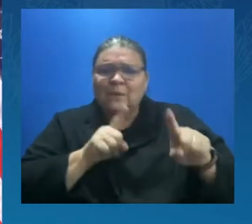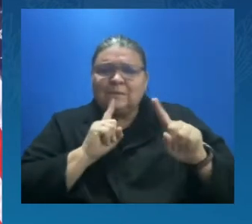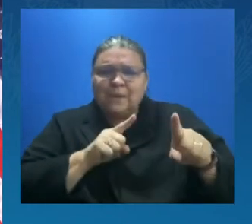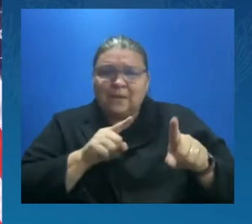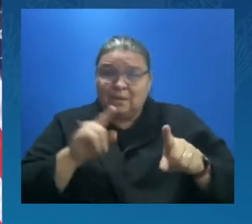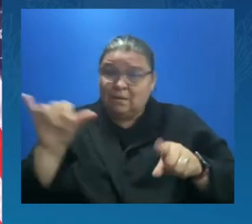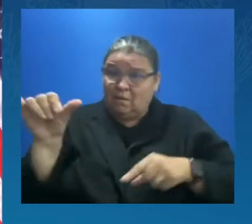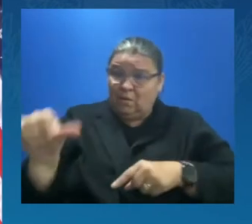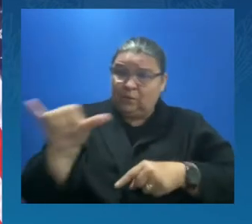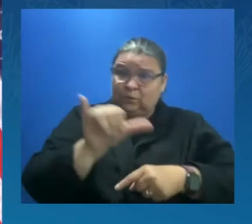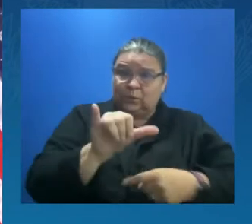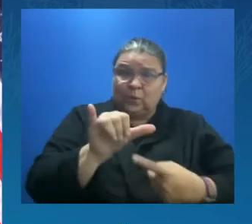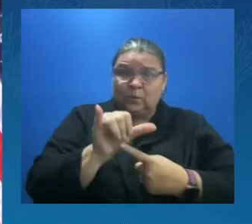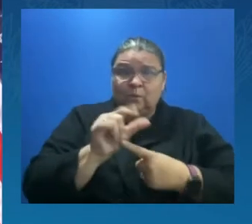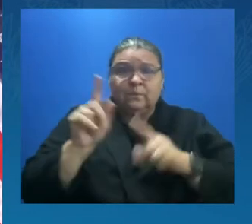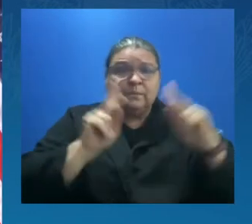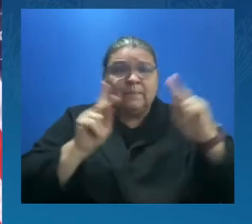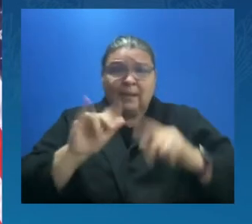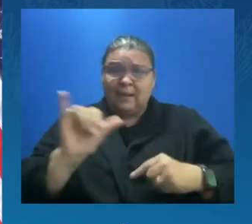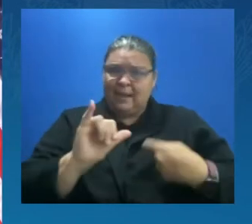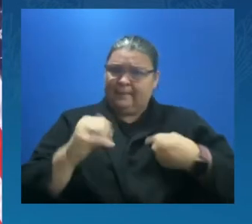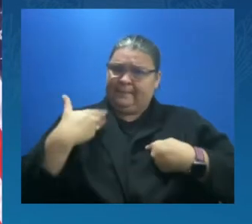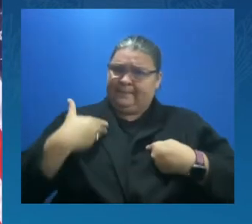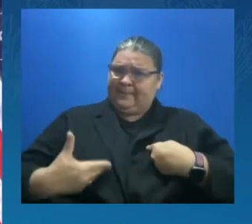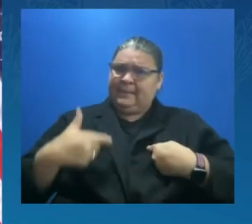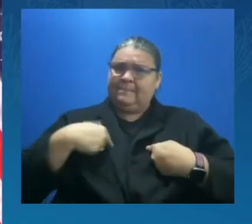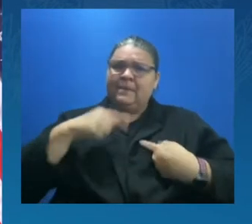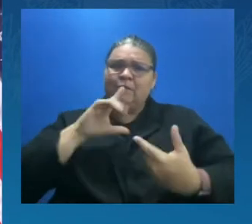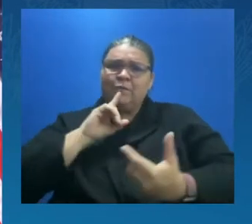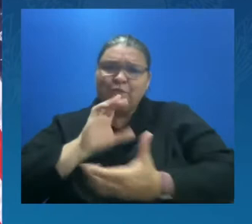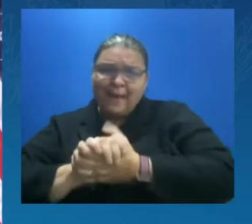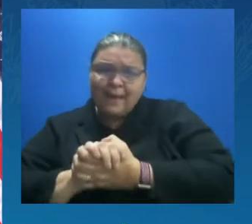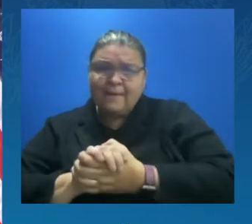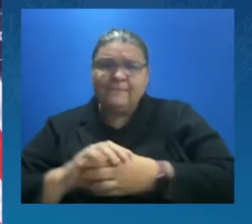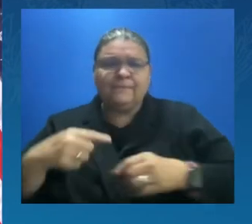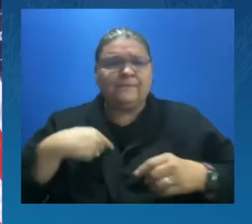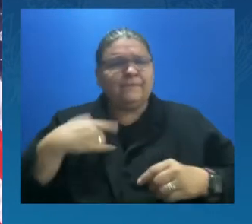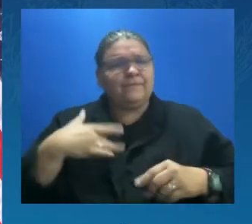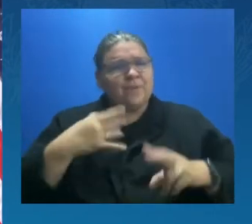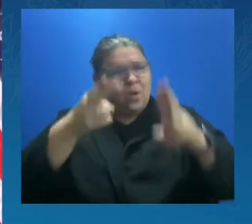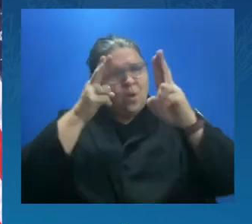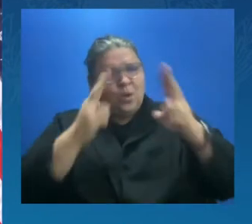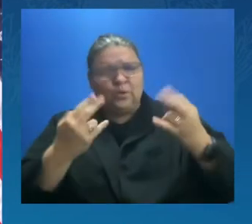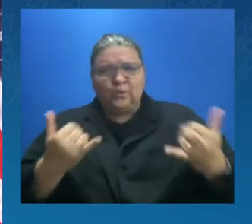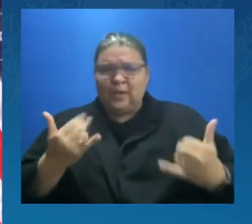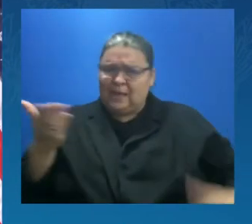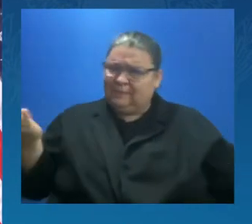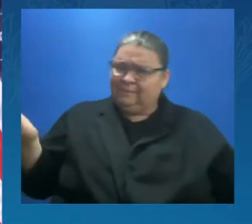I now have the honor of welcoming to this stage the Vice President of the United States of America, Kamala Harris.